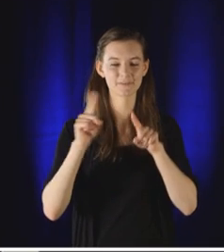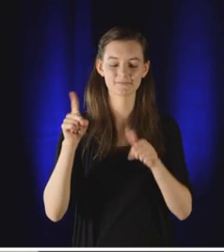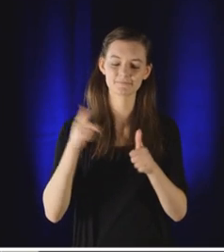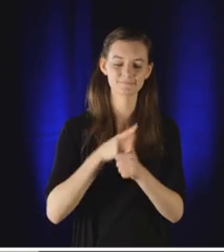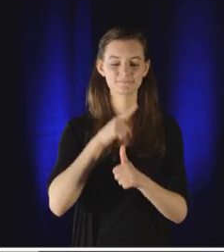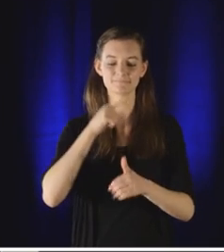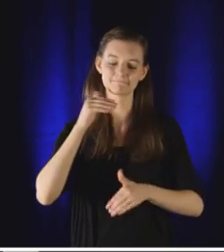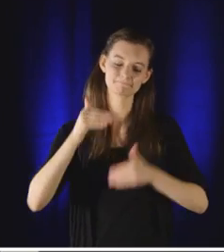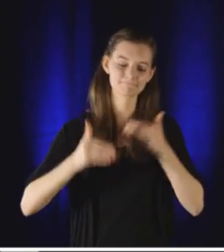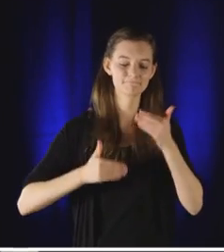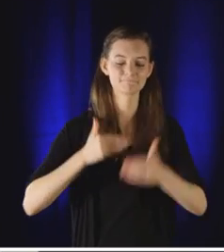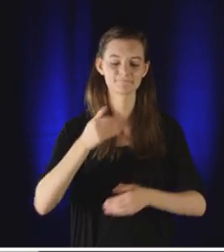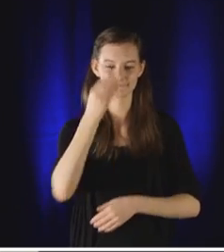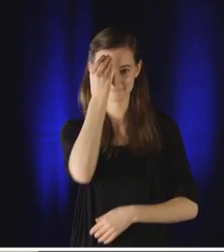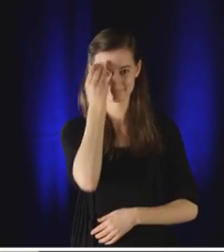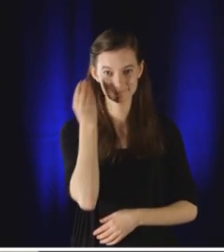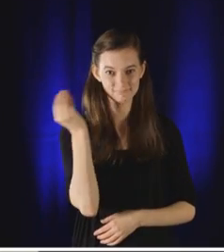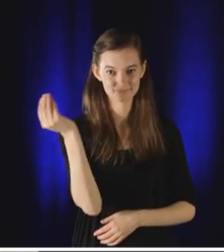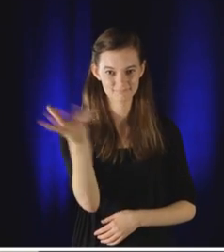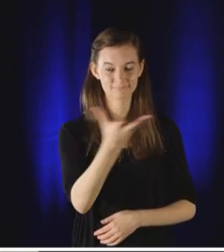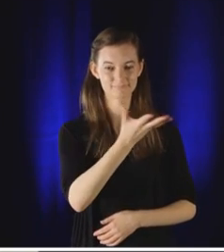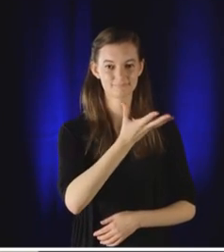But I will tell you the first step.